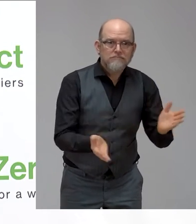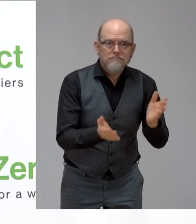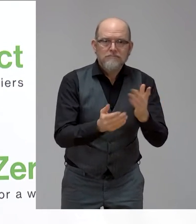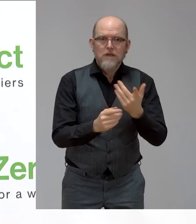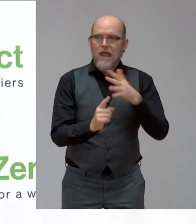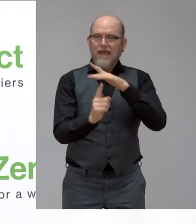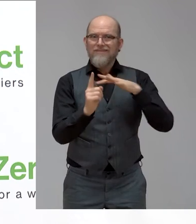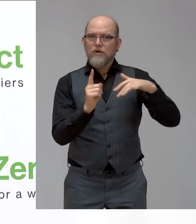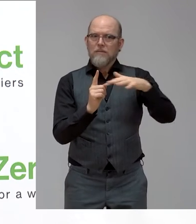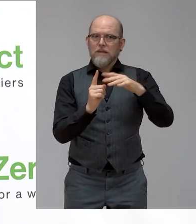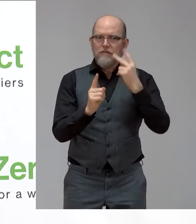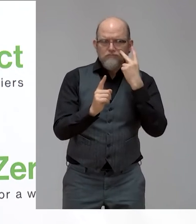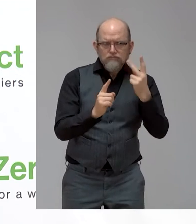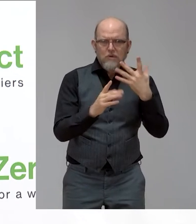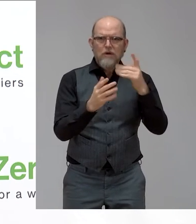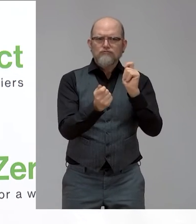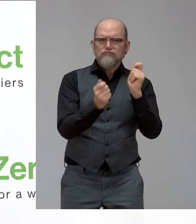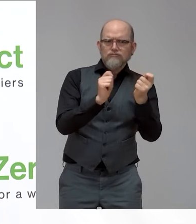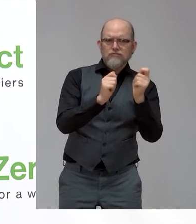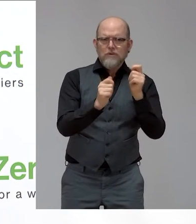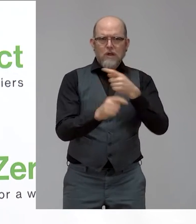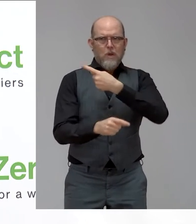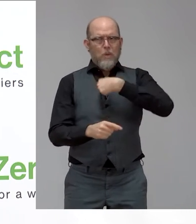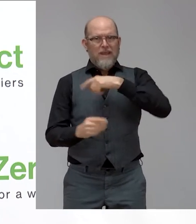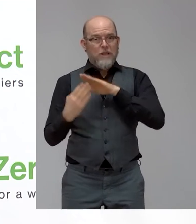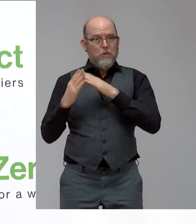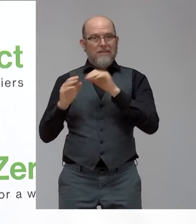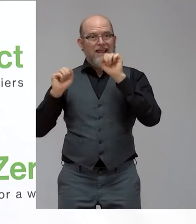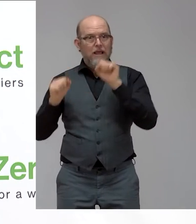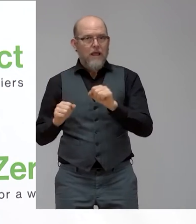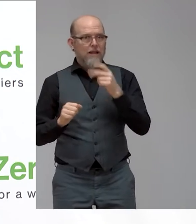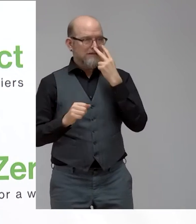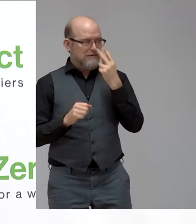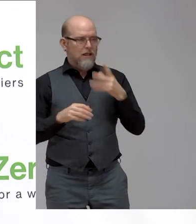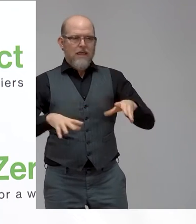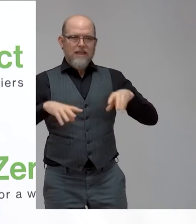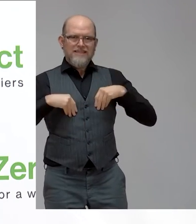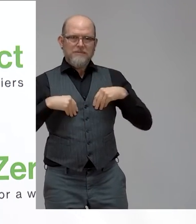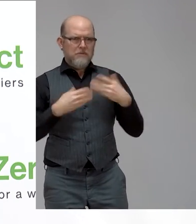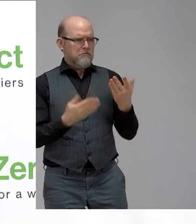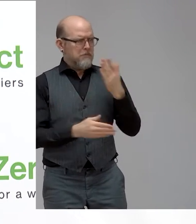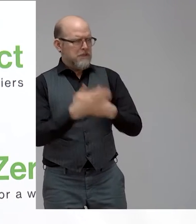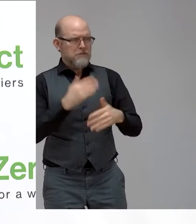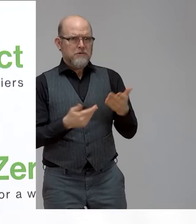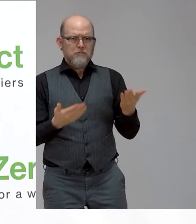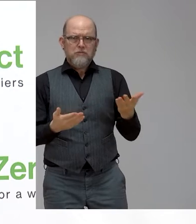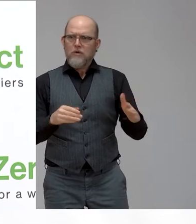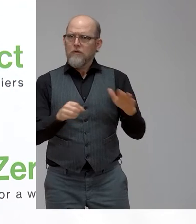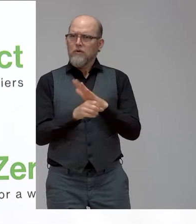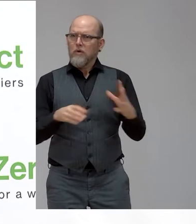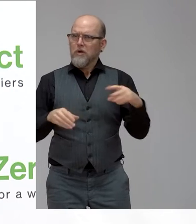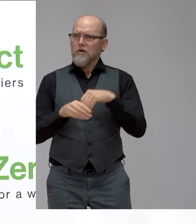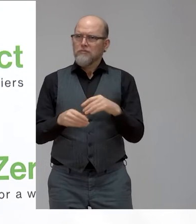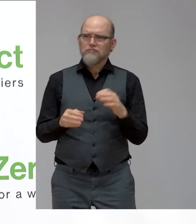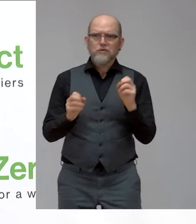adjustments that we need to make as a society. To fully embrace the people who have disabilities. So I'm really, really